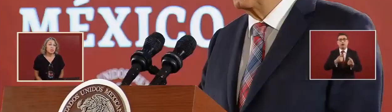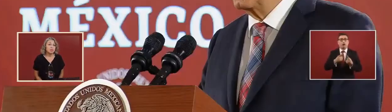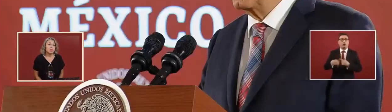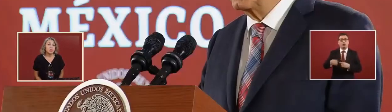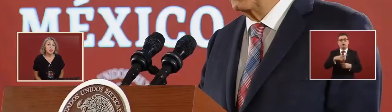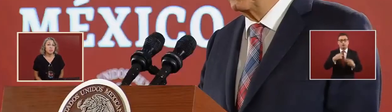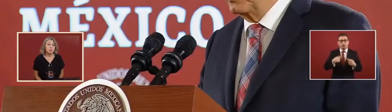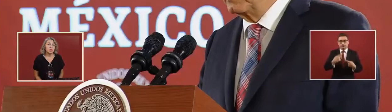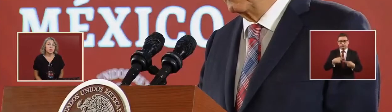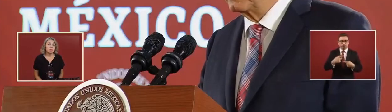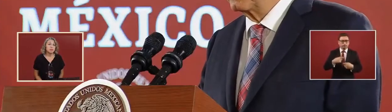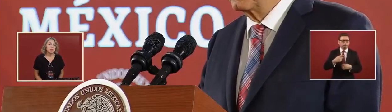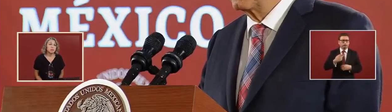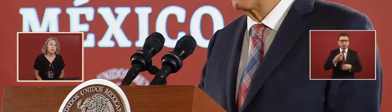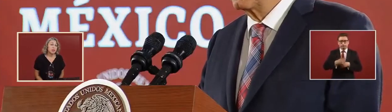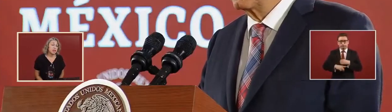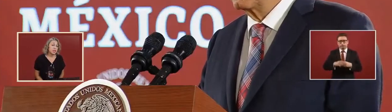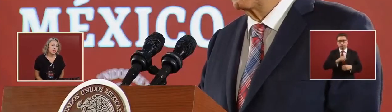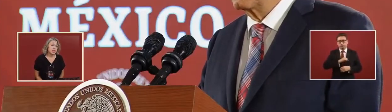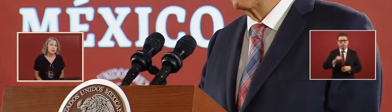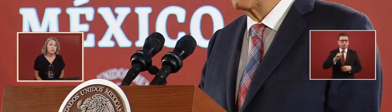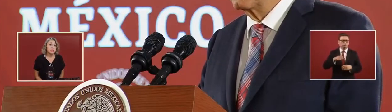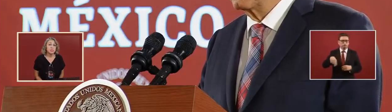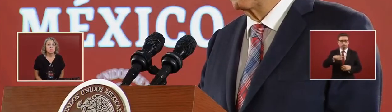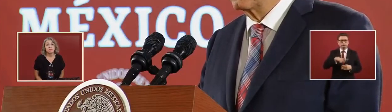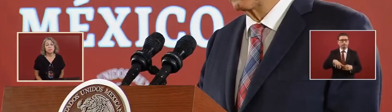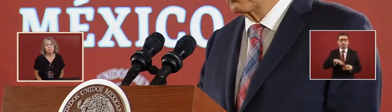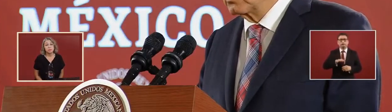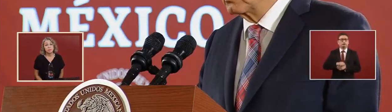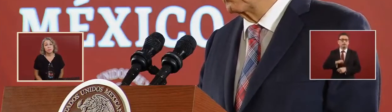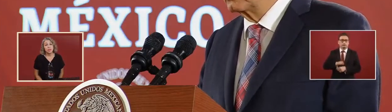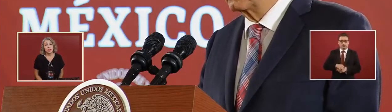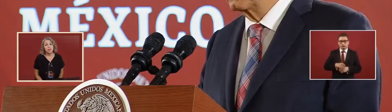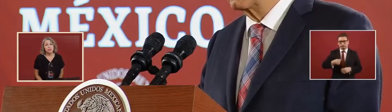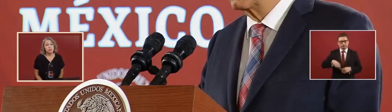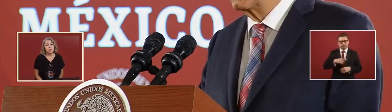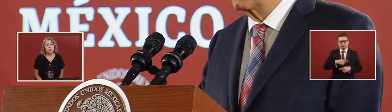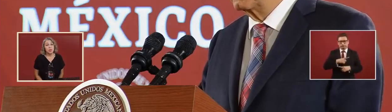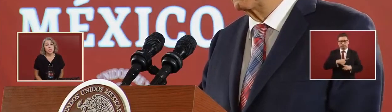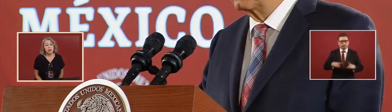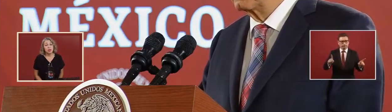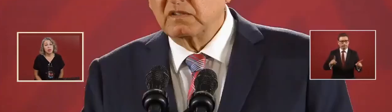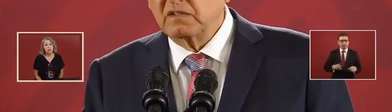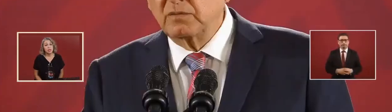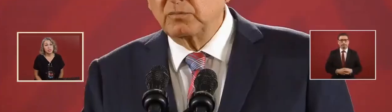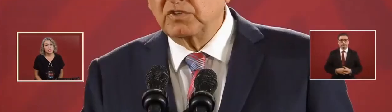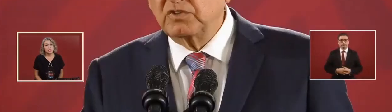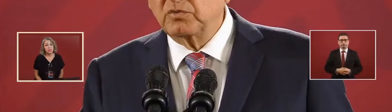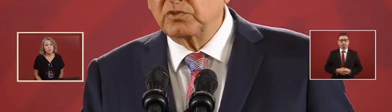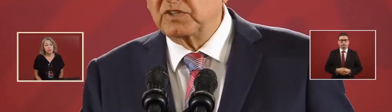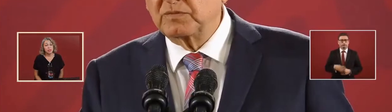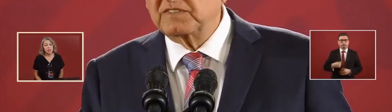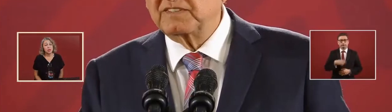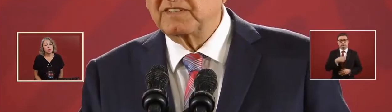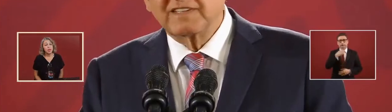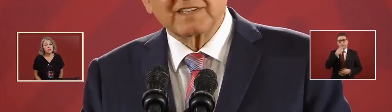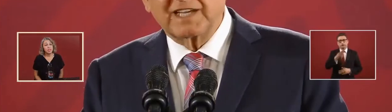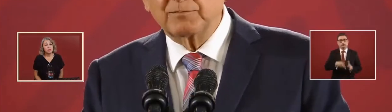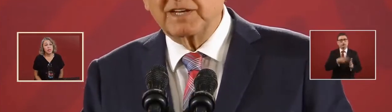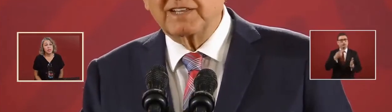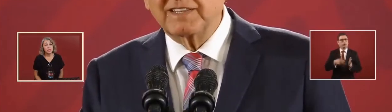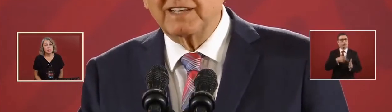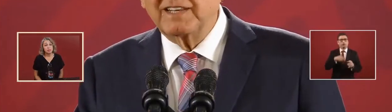delinquents. So we are not. And we have said many times that